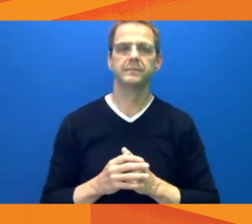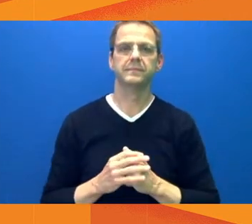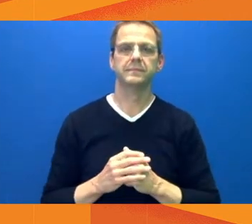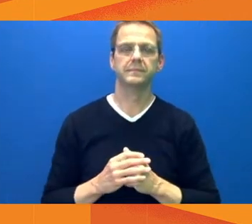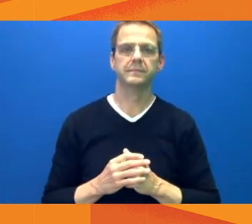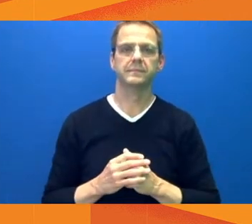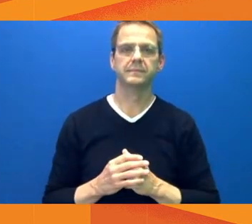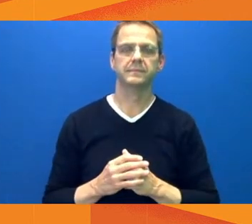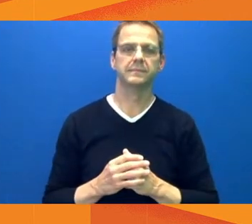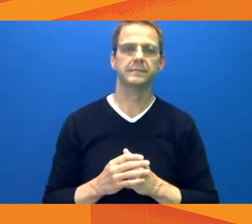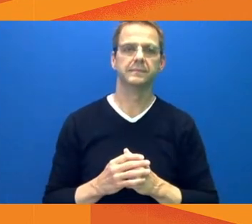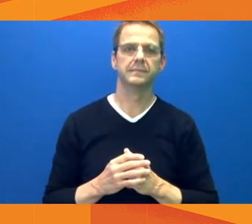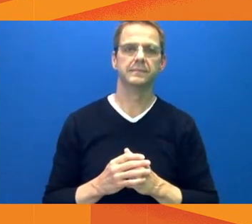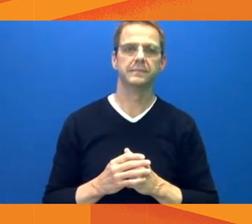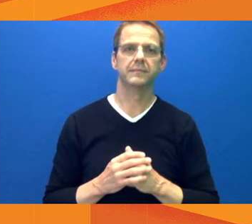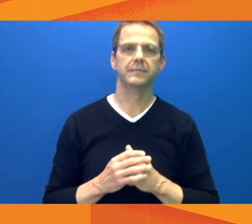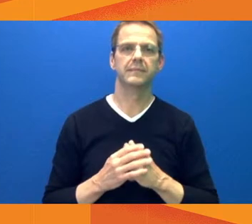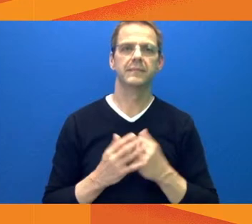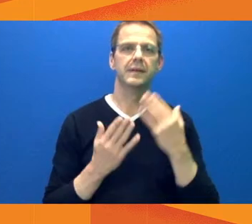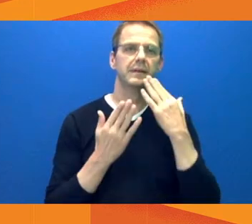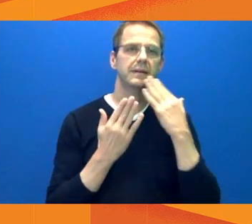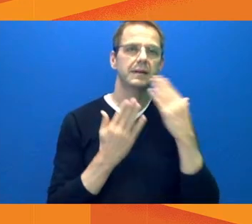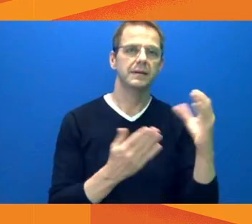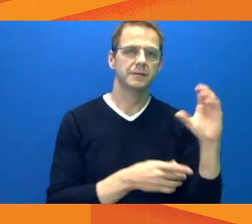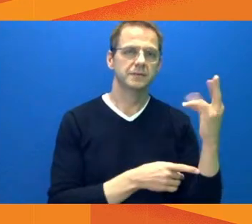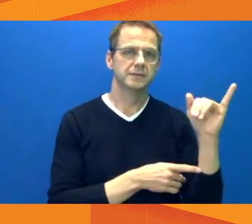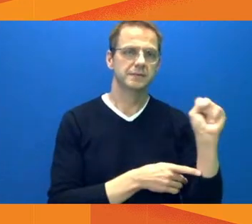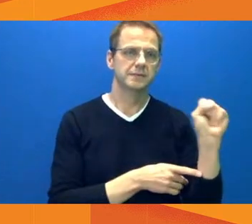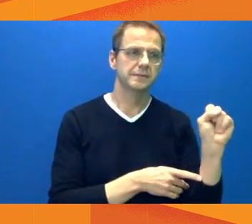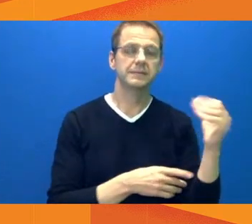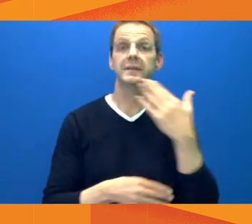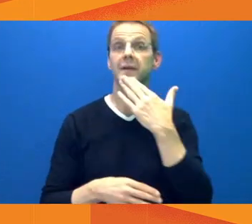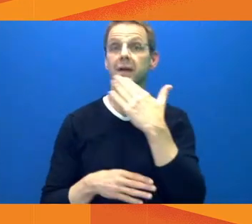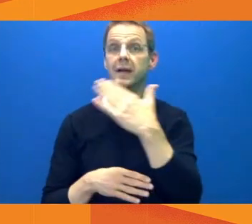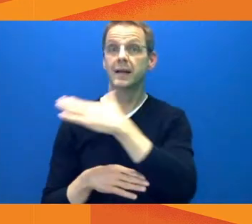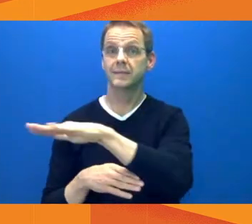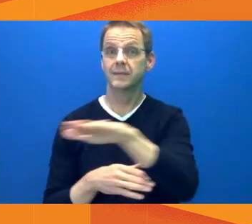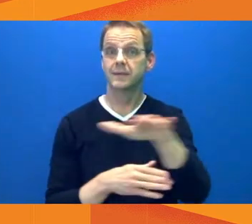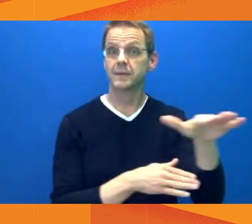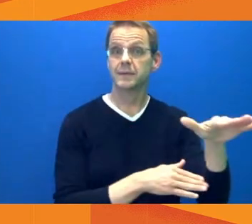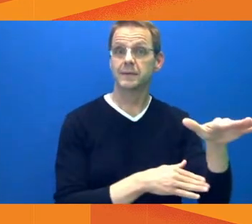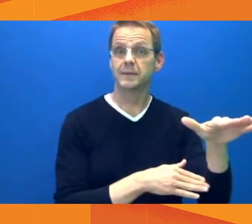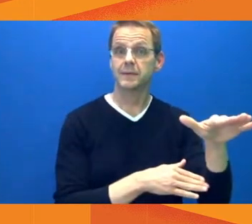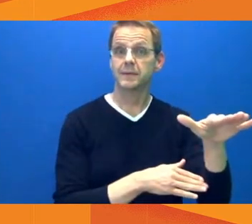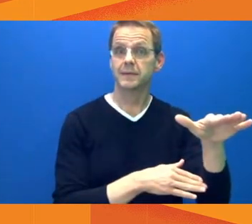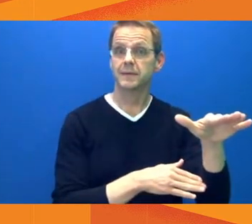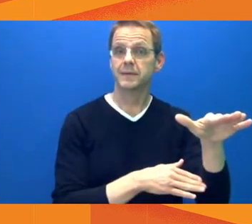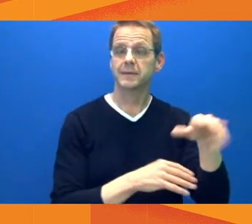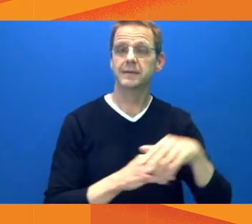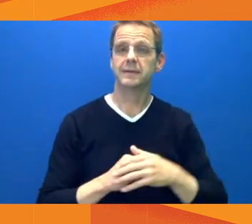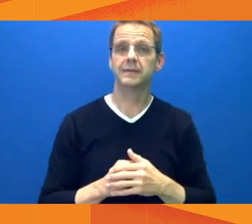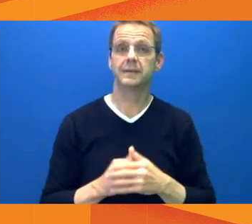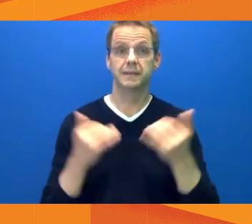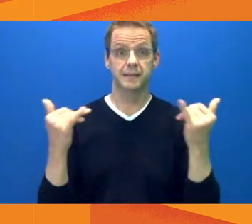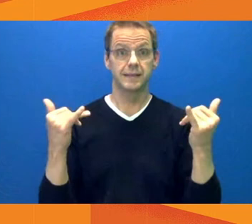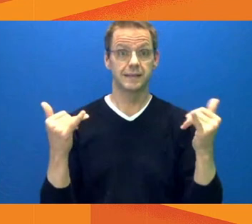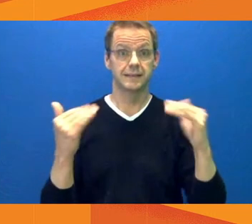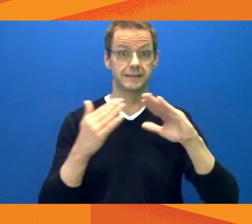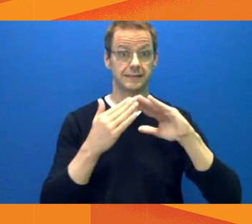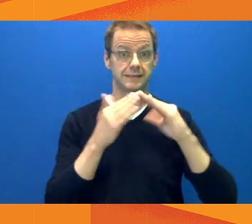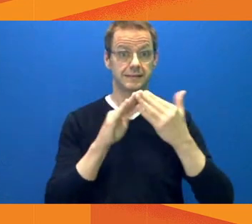Chris and good afternoon and thank you all for joining us today. Today's City Council received an update of the City of Edmonton's